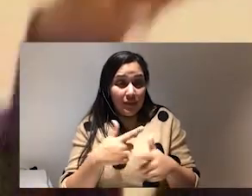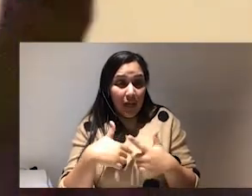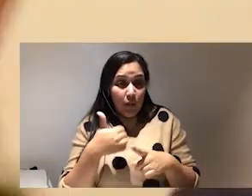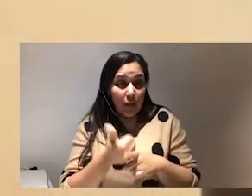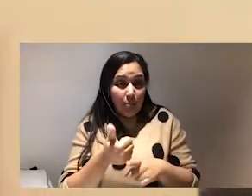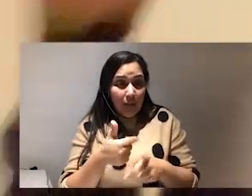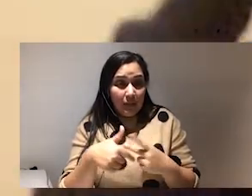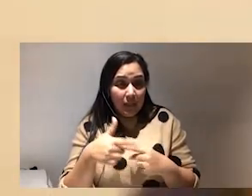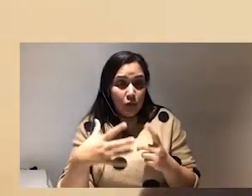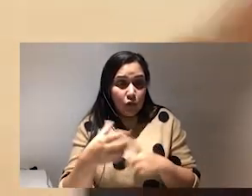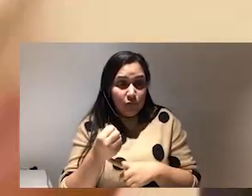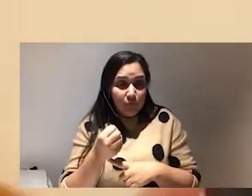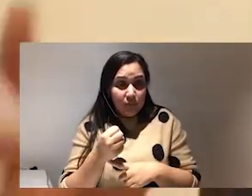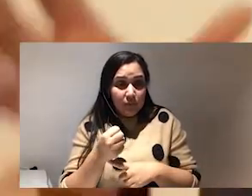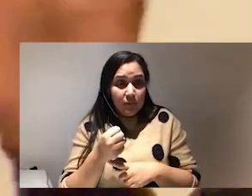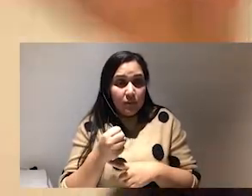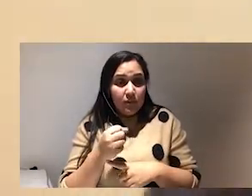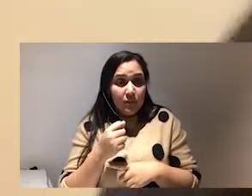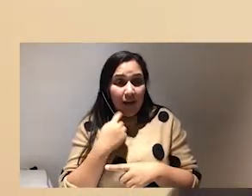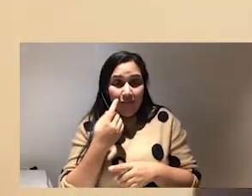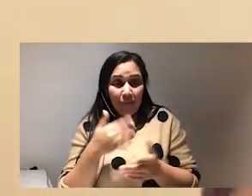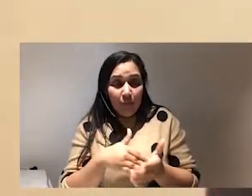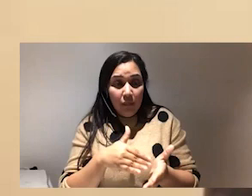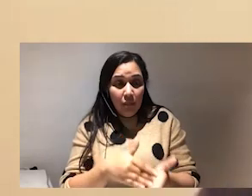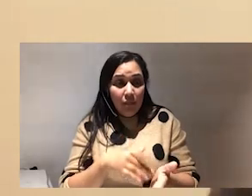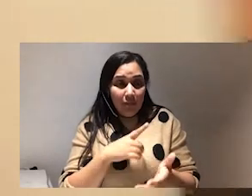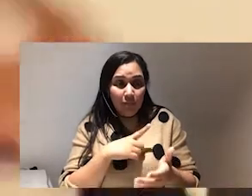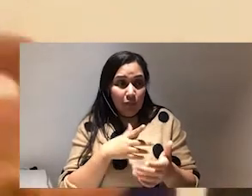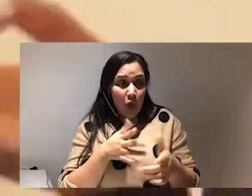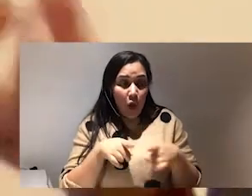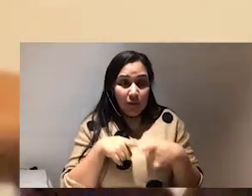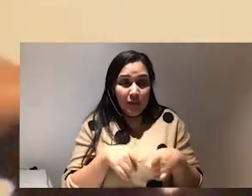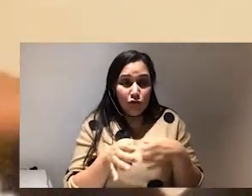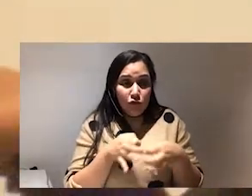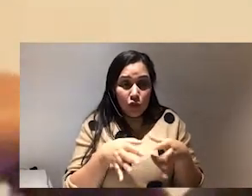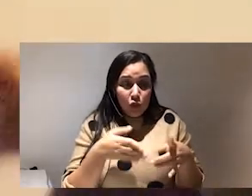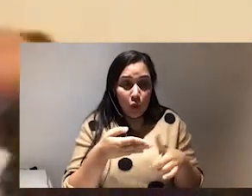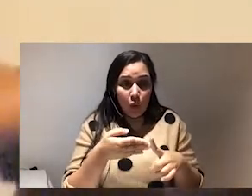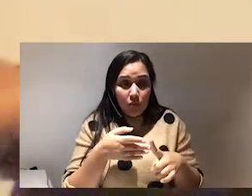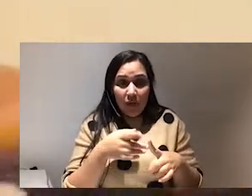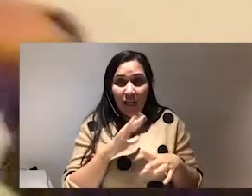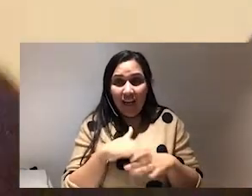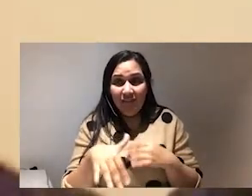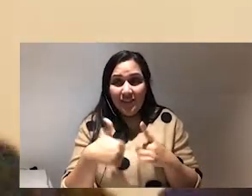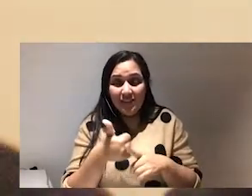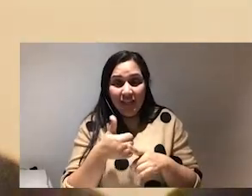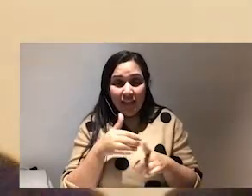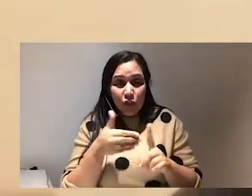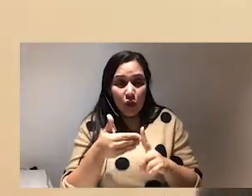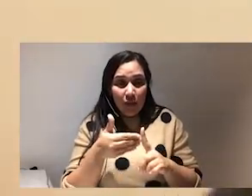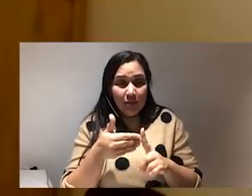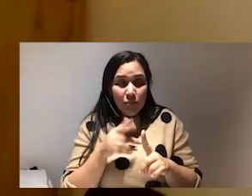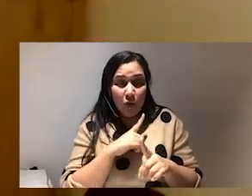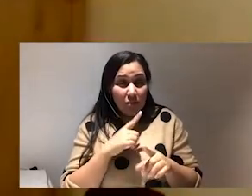our achievements and our challenges every month alongside some strategic goals we never set targets for what how do we know things are changing all the